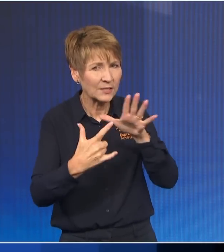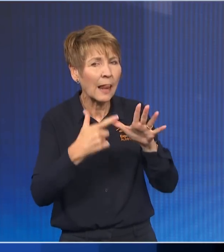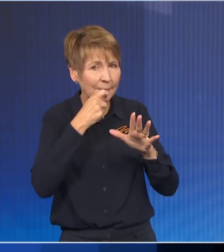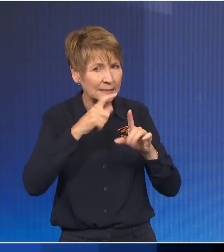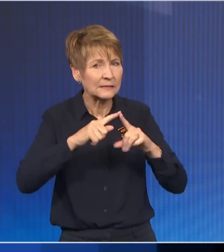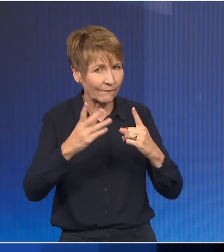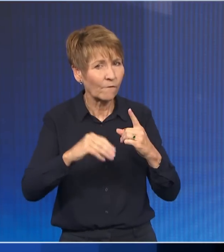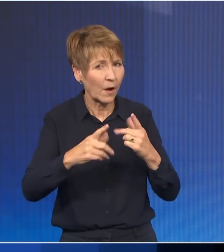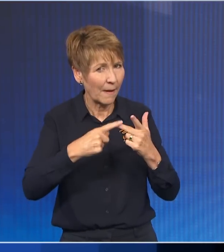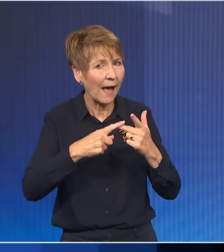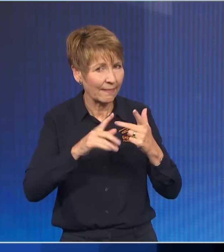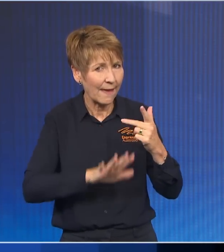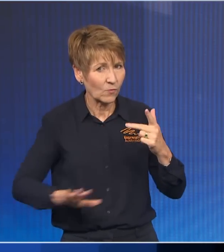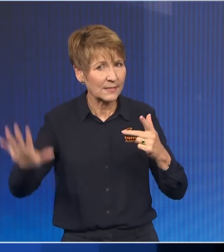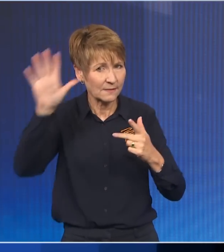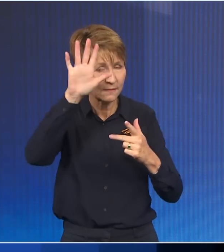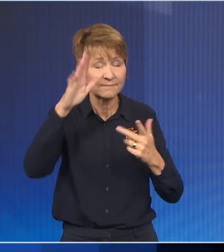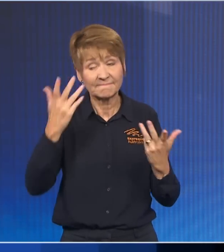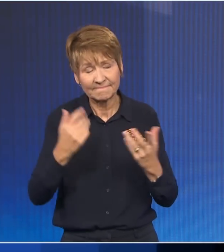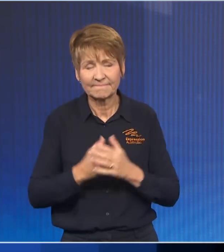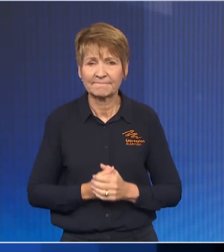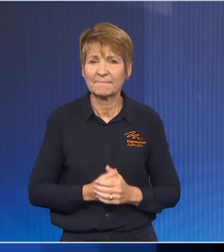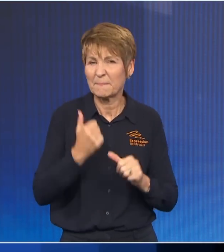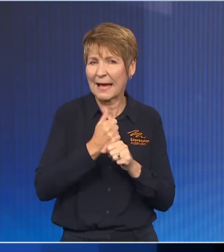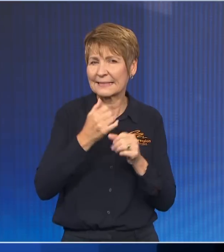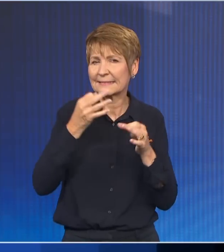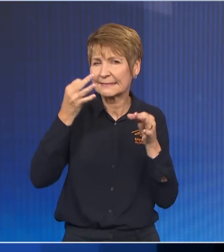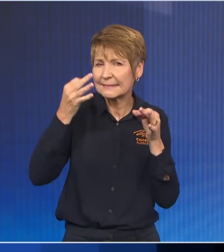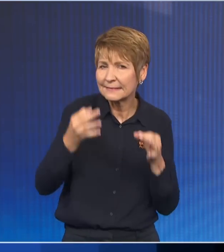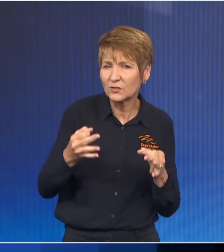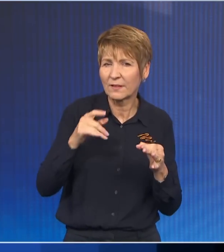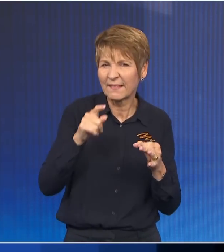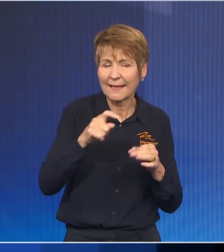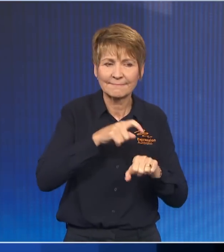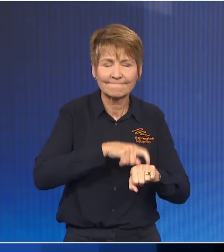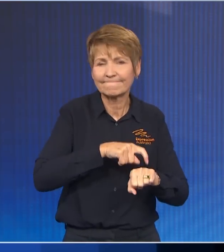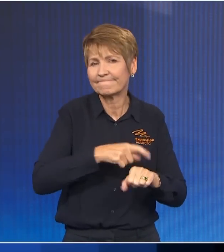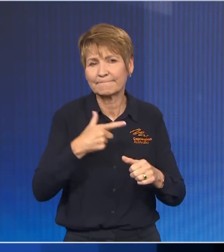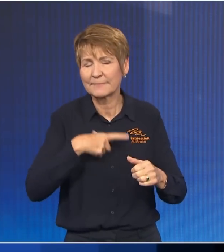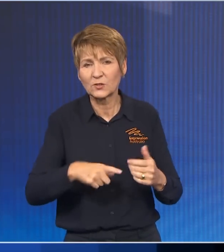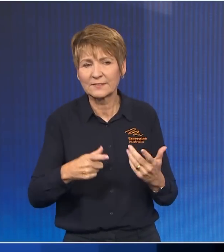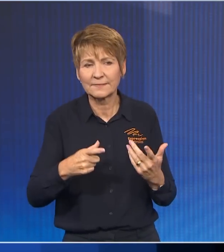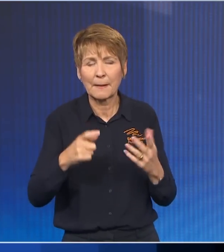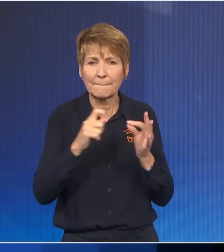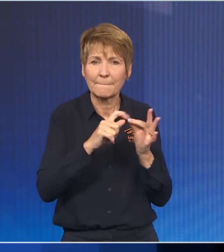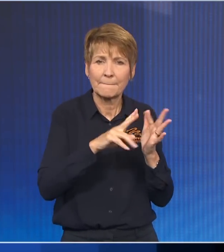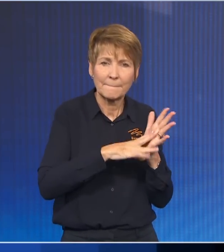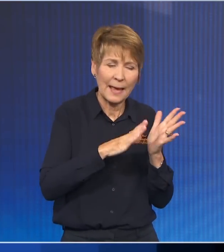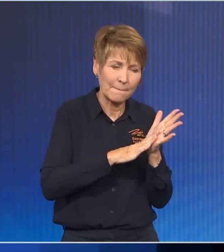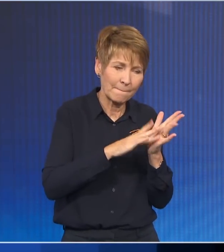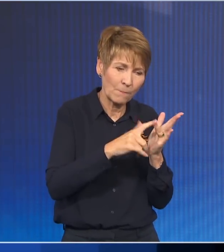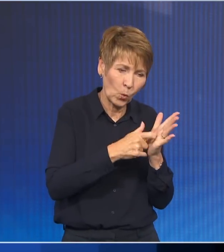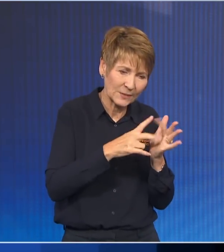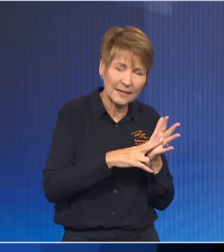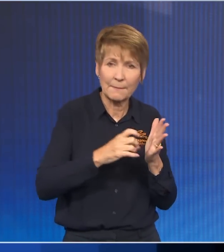made at the time because of legal reasons. The feedback that both Ben Morton and I had given at the time,